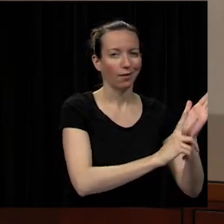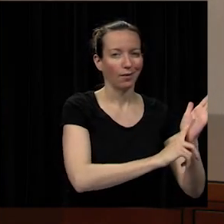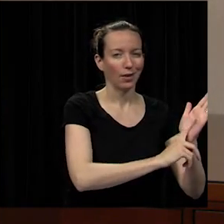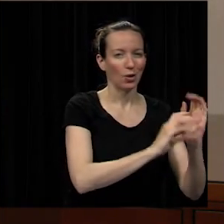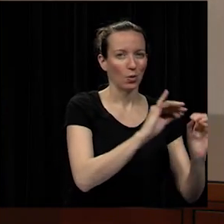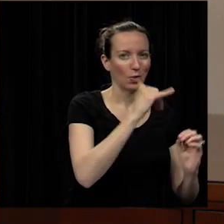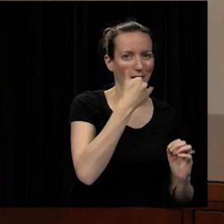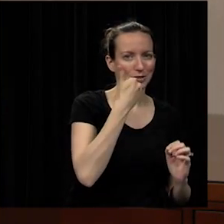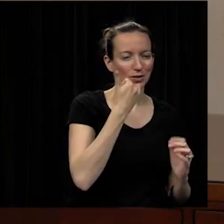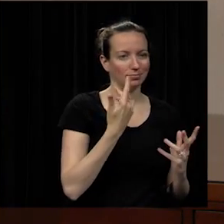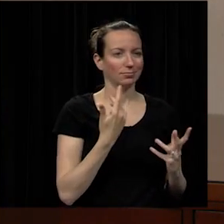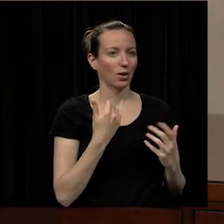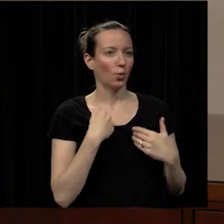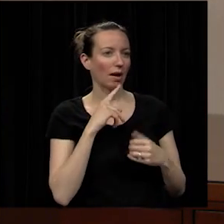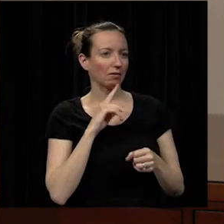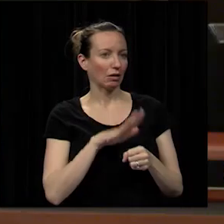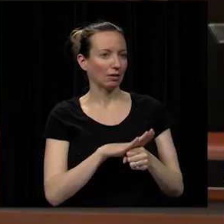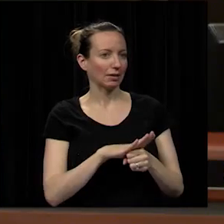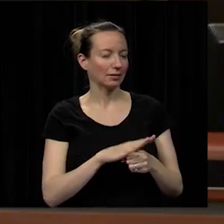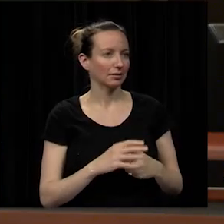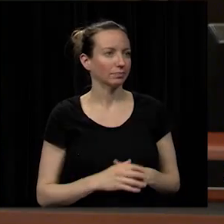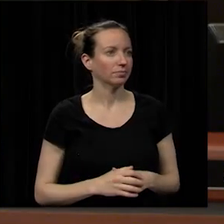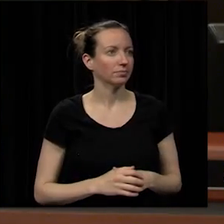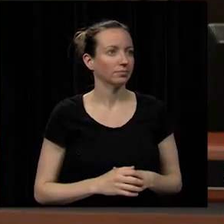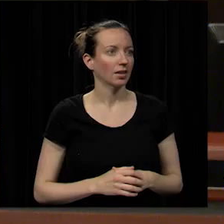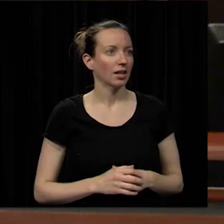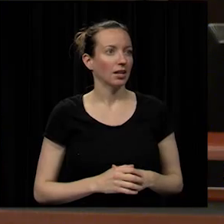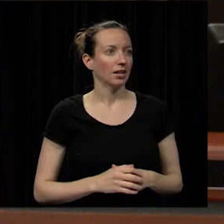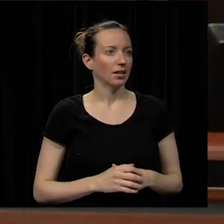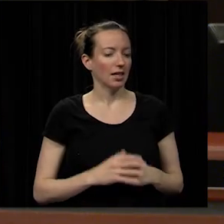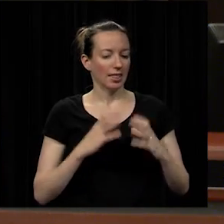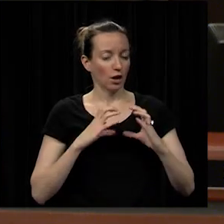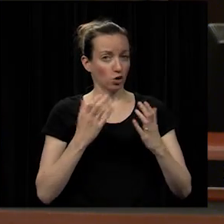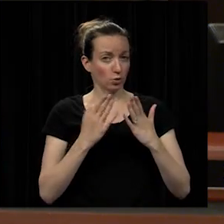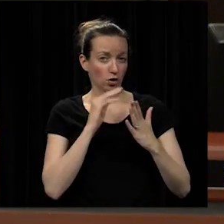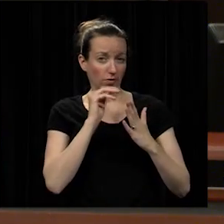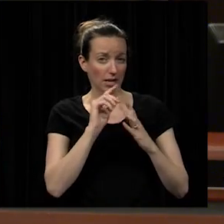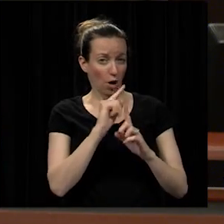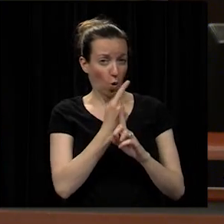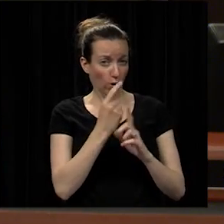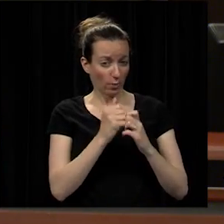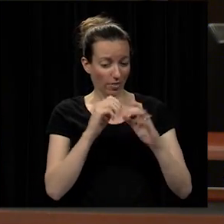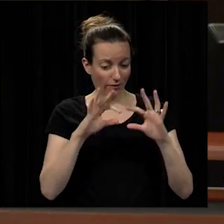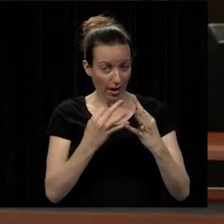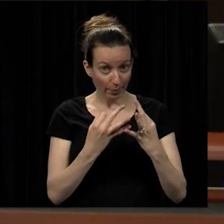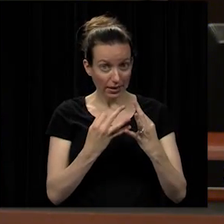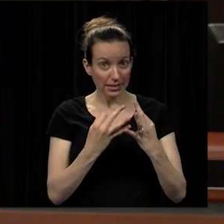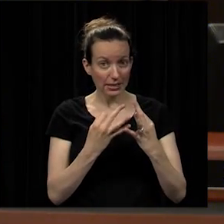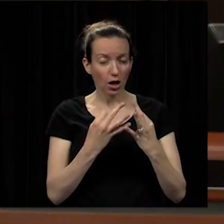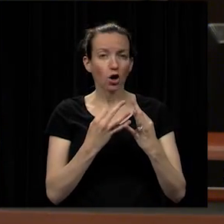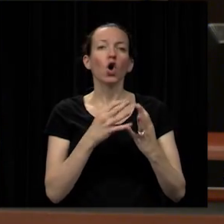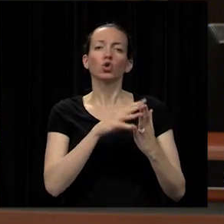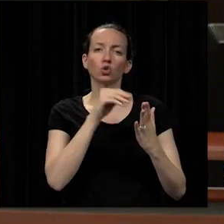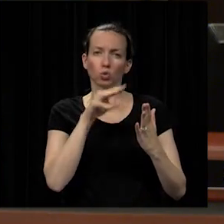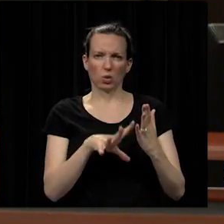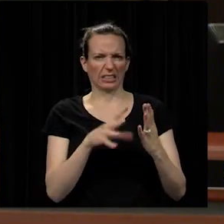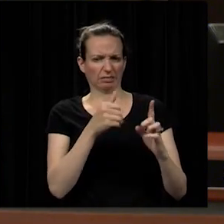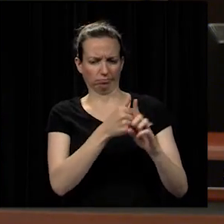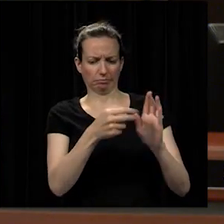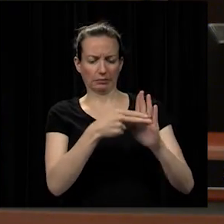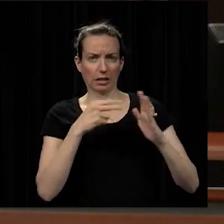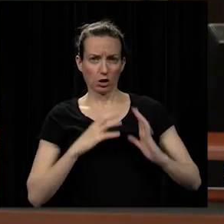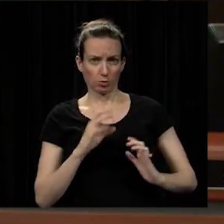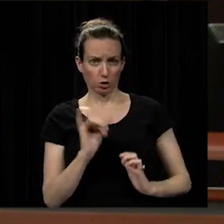great and the customer service it extends it's not just with families it's the students there are customers too and they're aware of that right